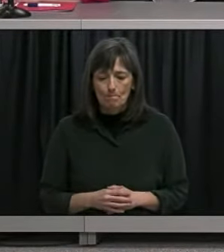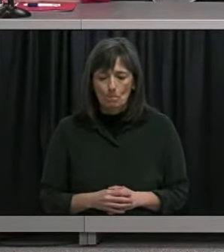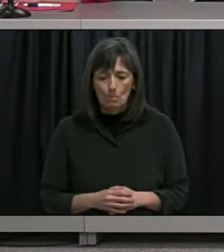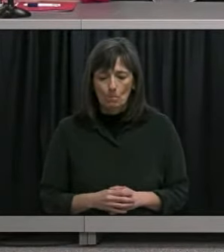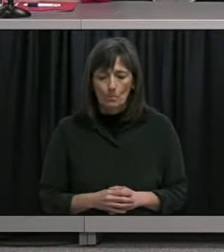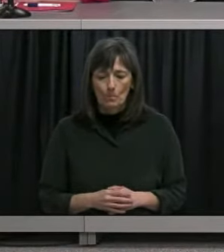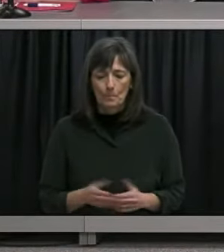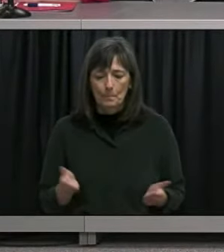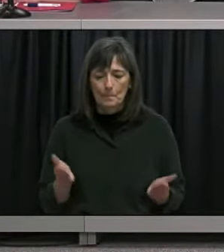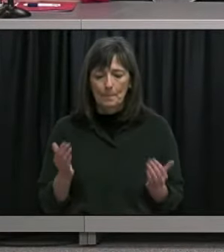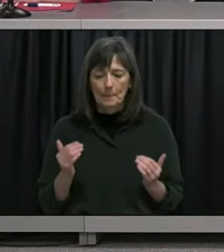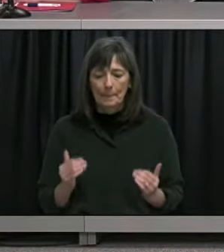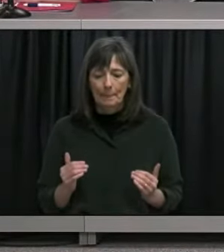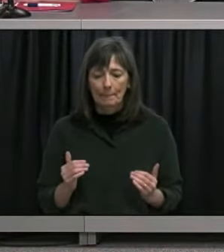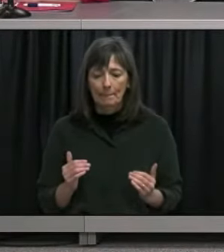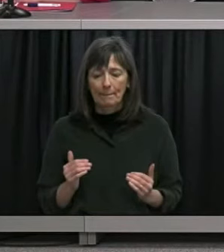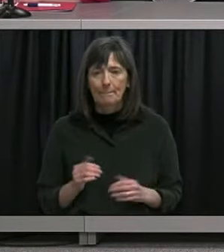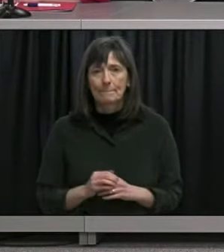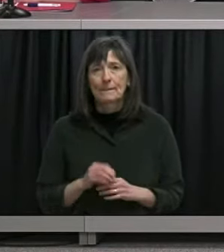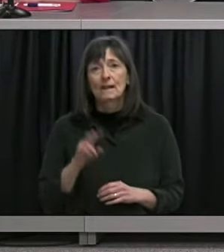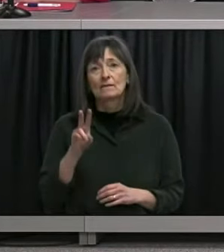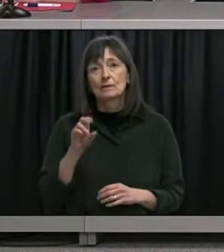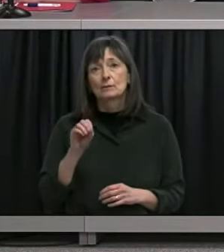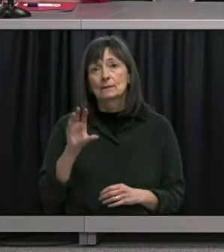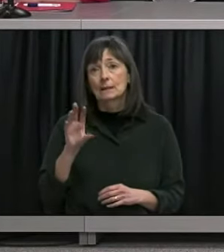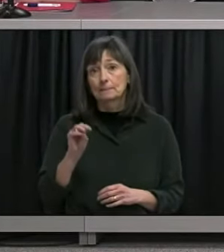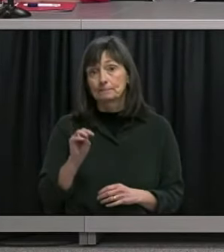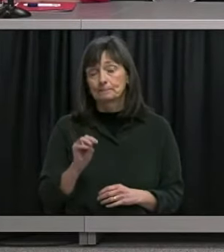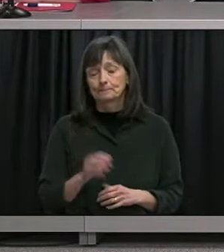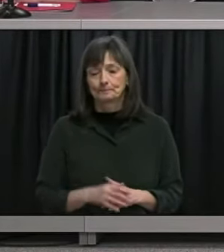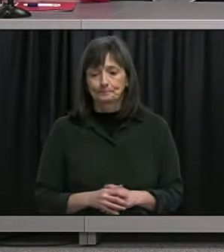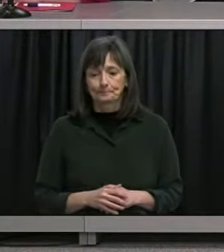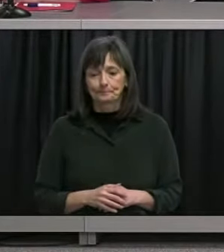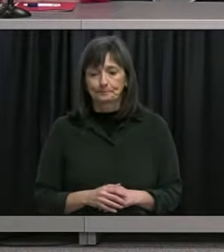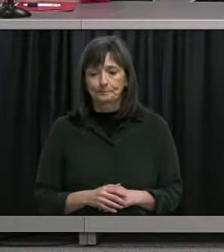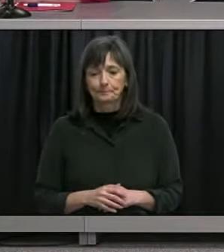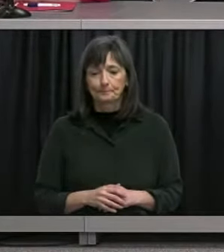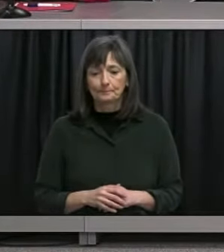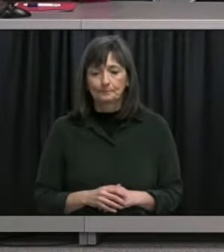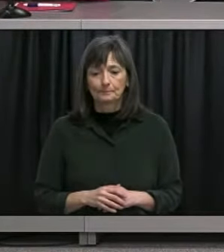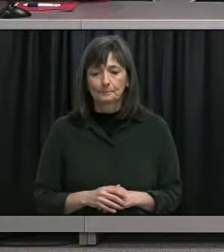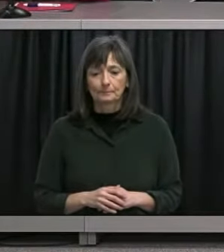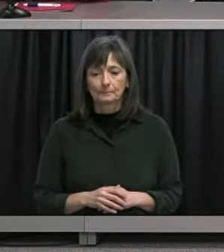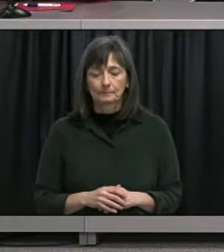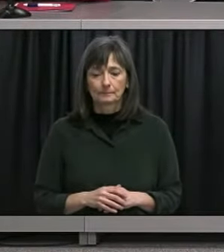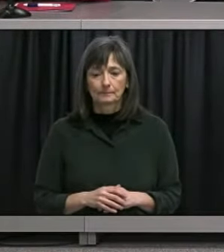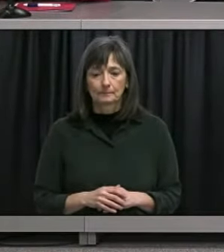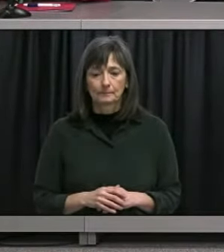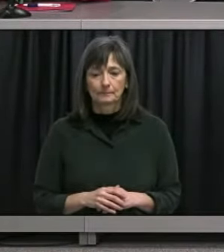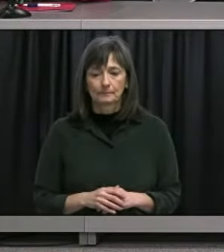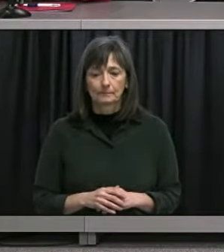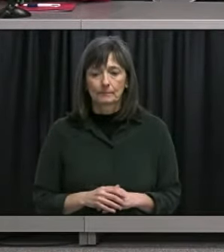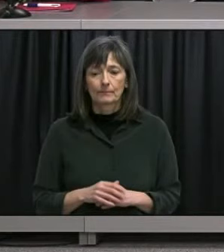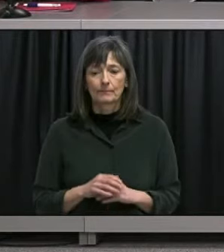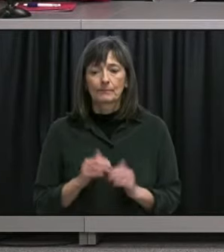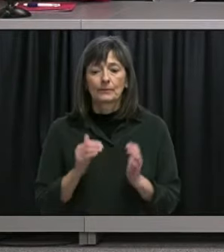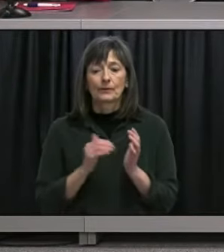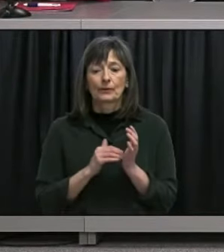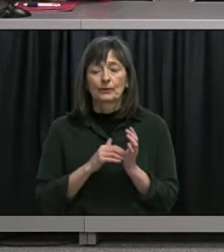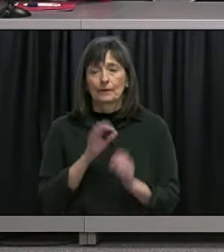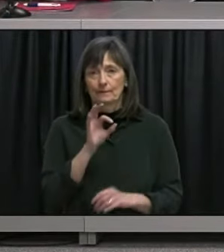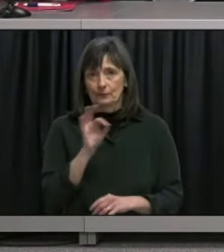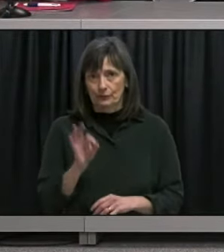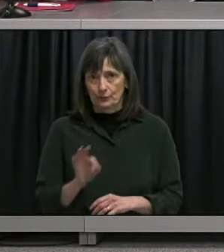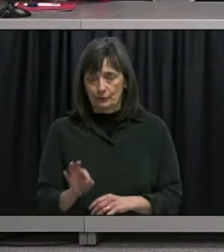our next questions are from Richard Duggan with BOCM please go ahead thank you Dr. Fitzgerald at the height